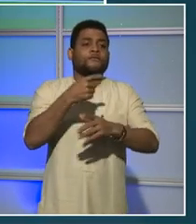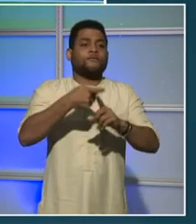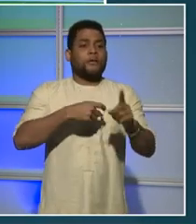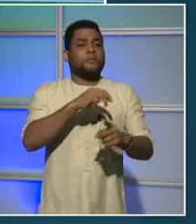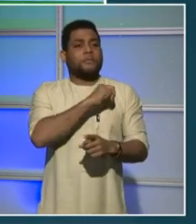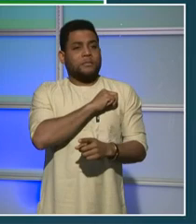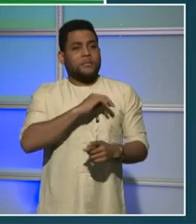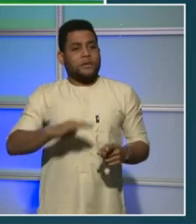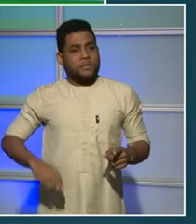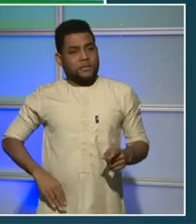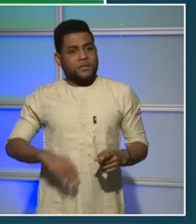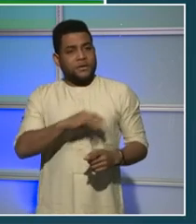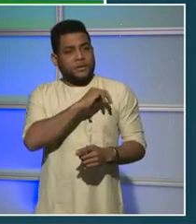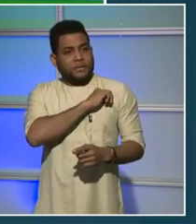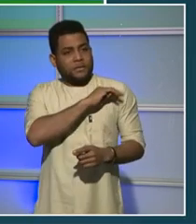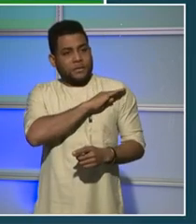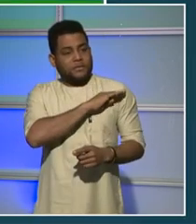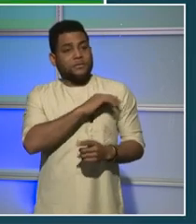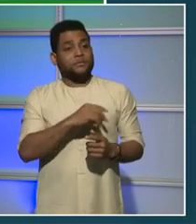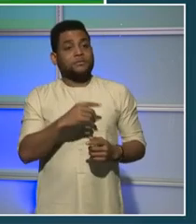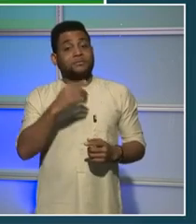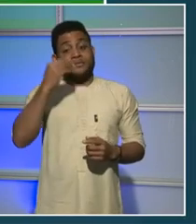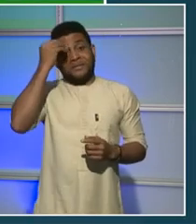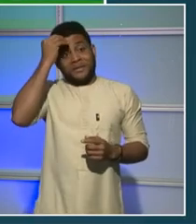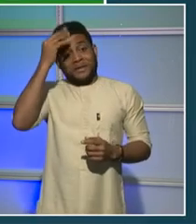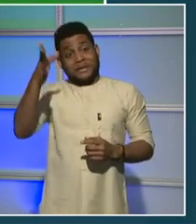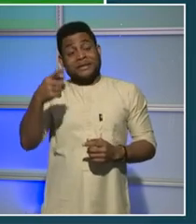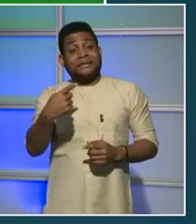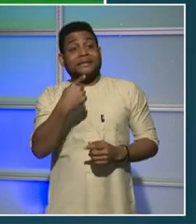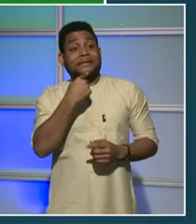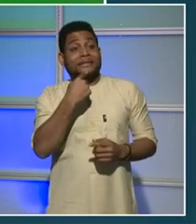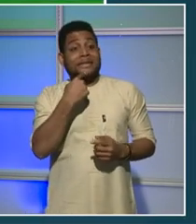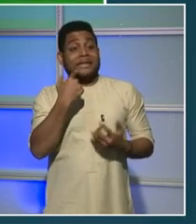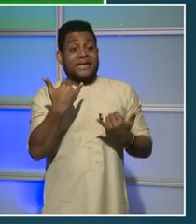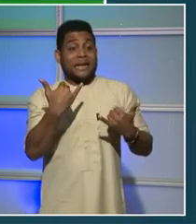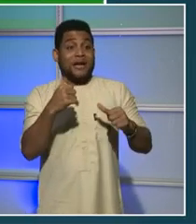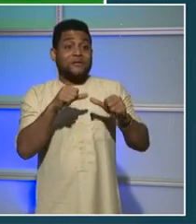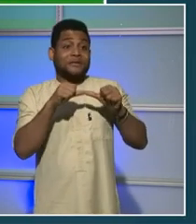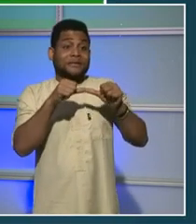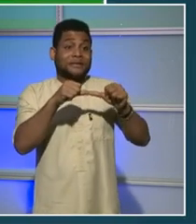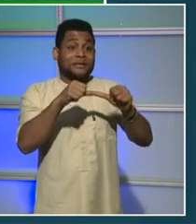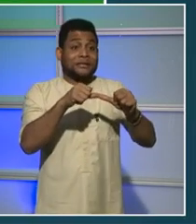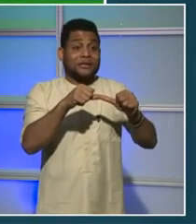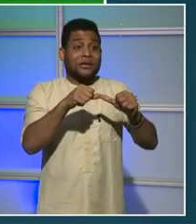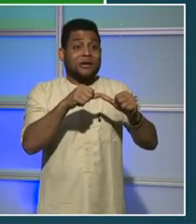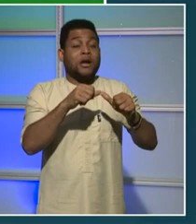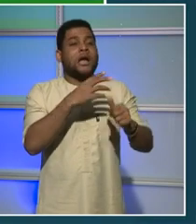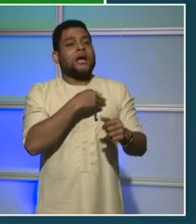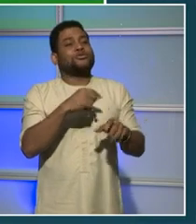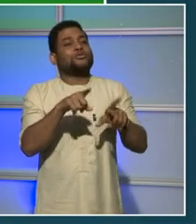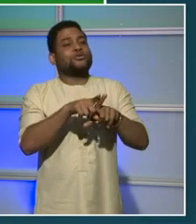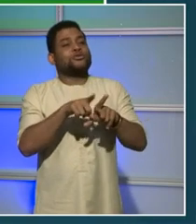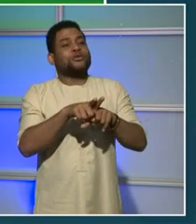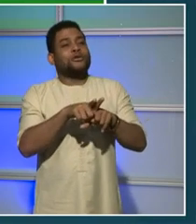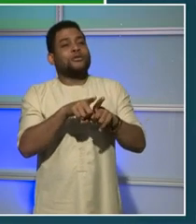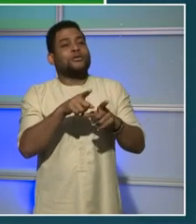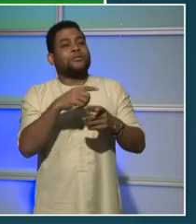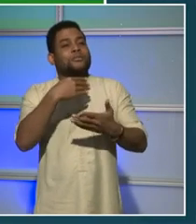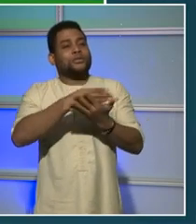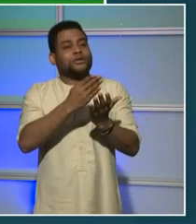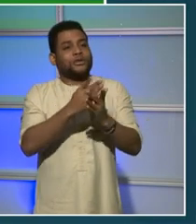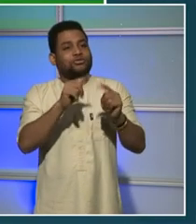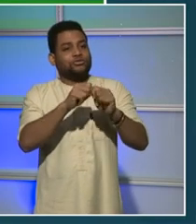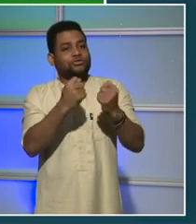voicemail of your budget priorities. We'll make sure that the mayor and the budget team get that. But we're going to to Salvador and Ward 5 for our last question of the evening.